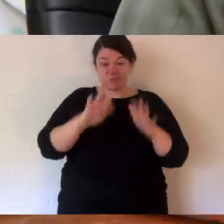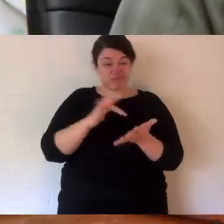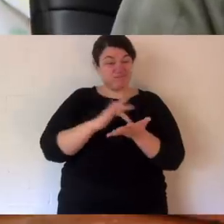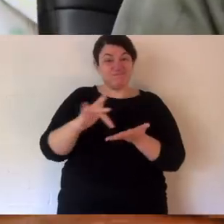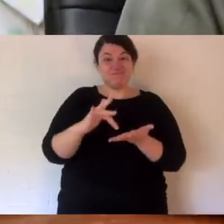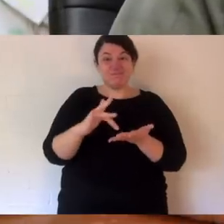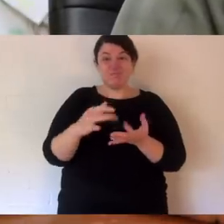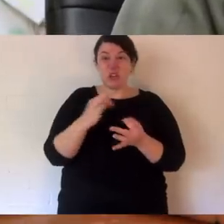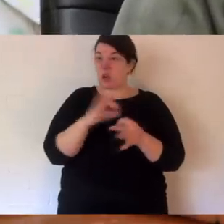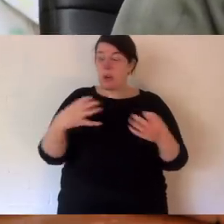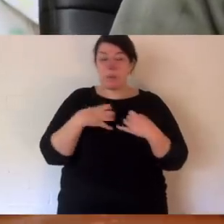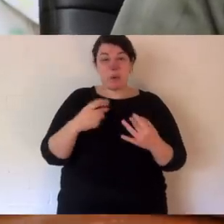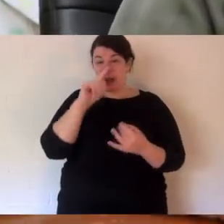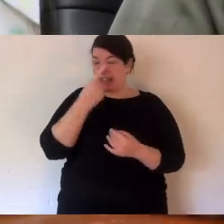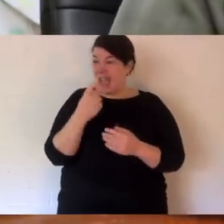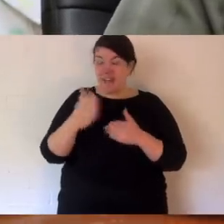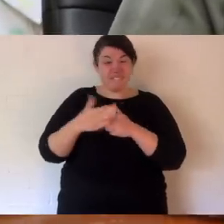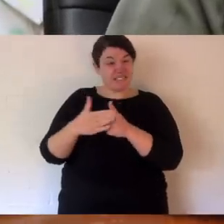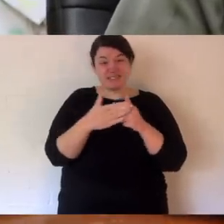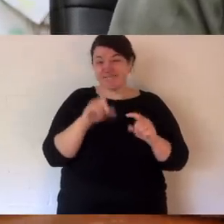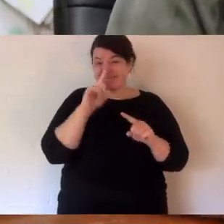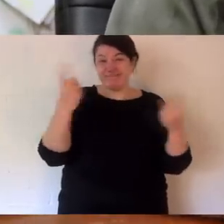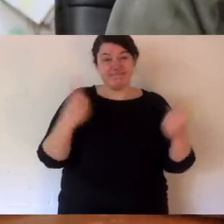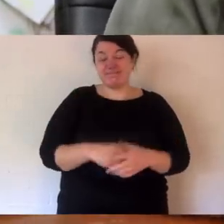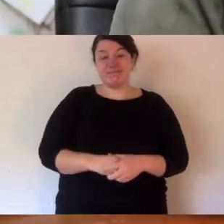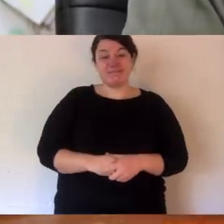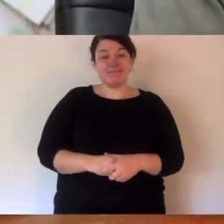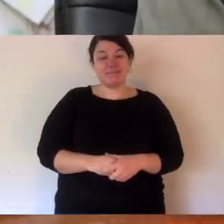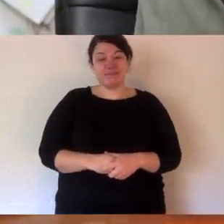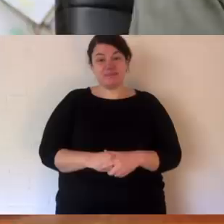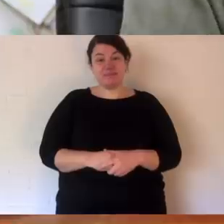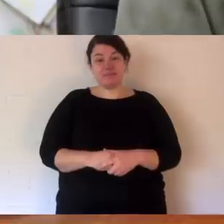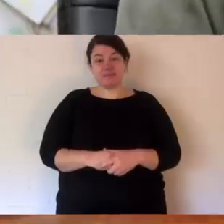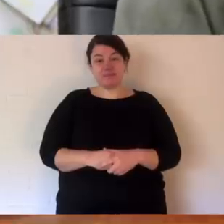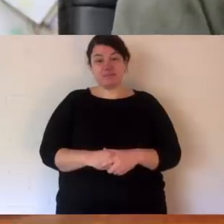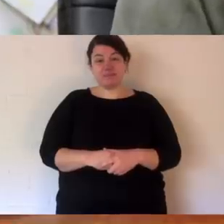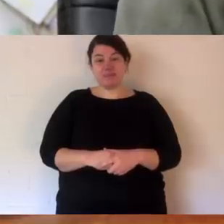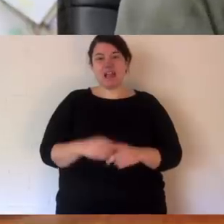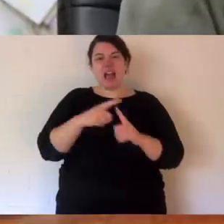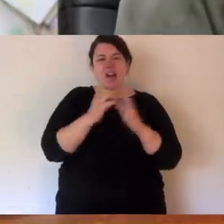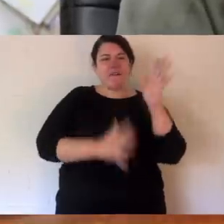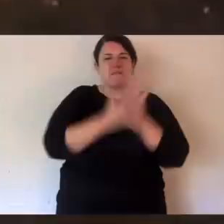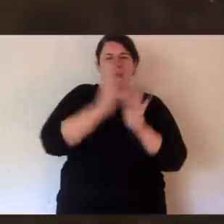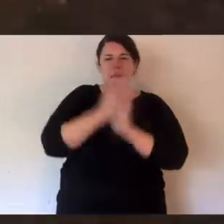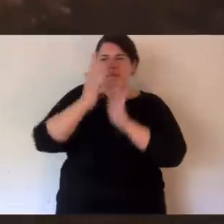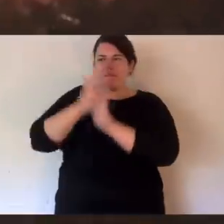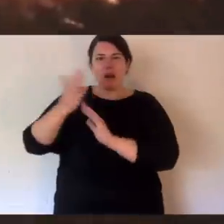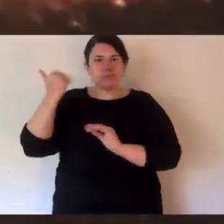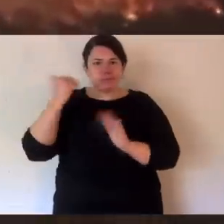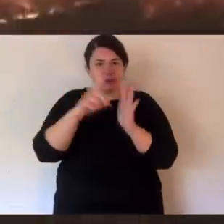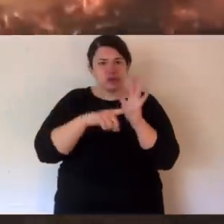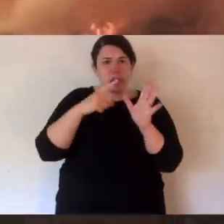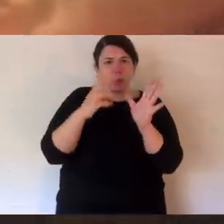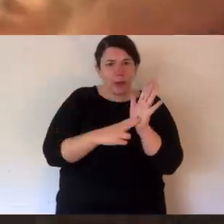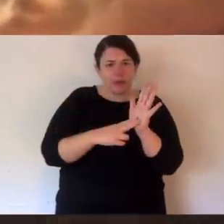thing with extinction is it's irreversible. It's permanent. You can't come back from it. On top of that, those wildfires that burnt through